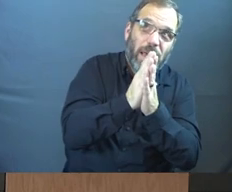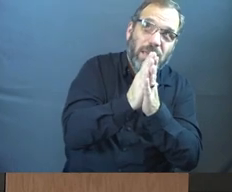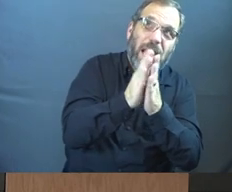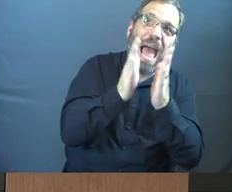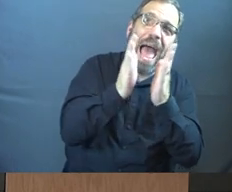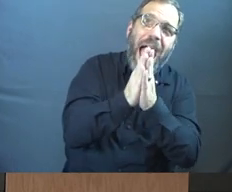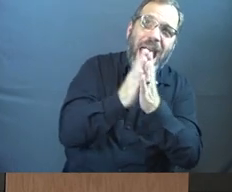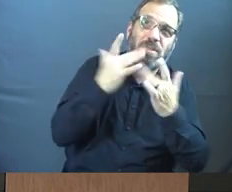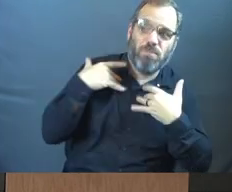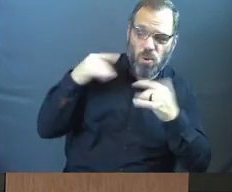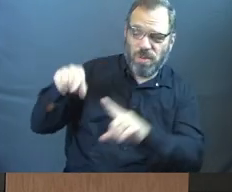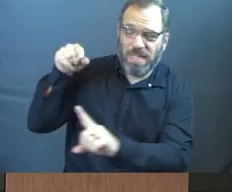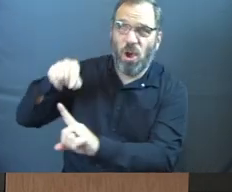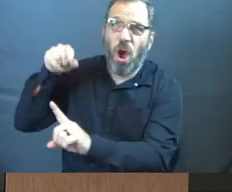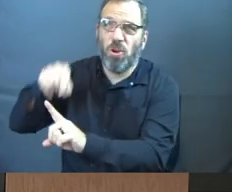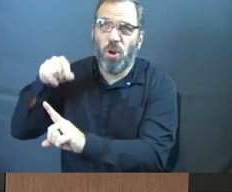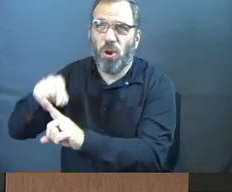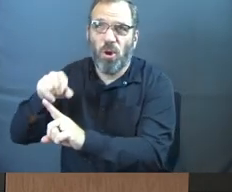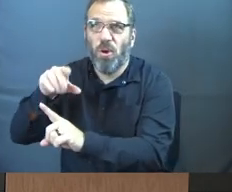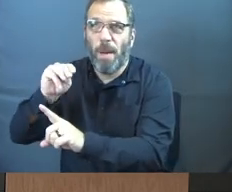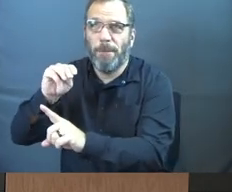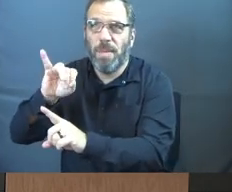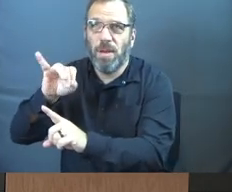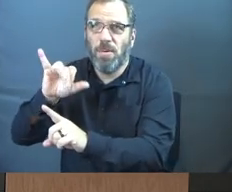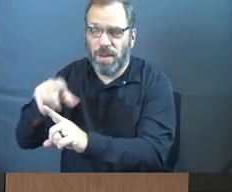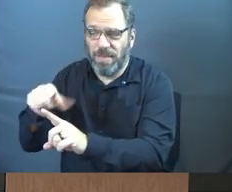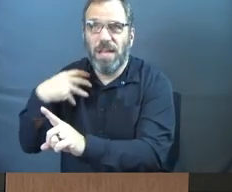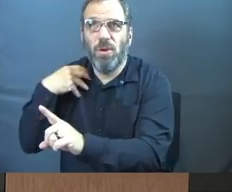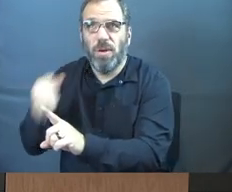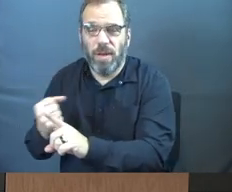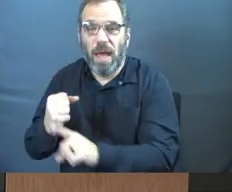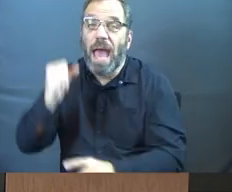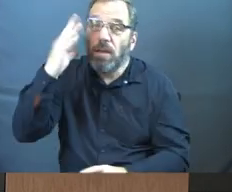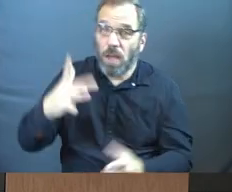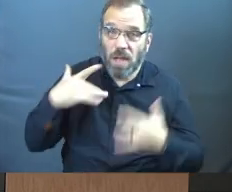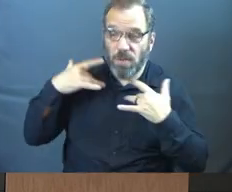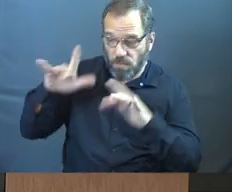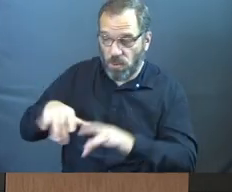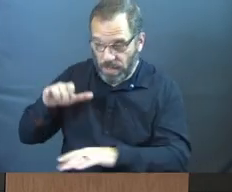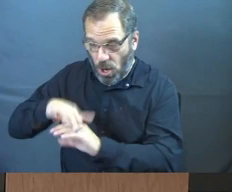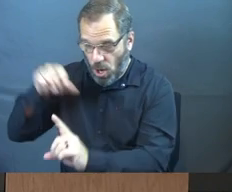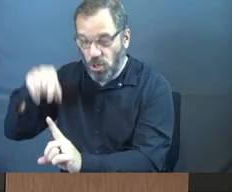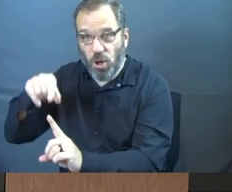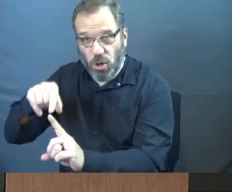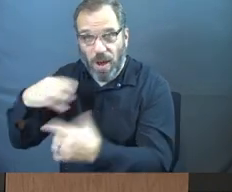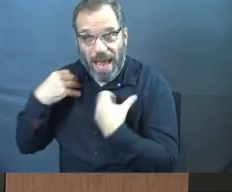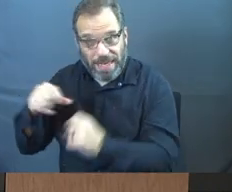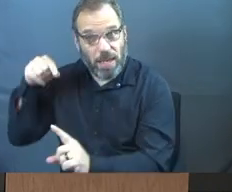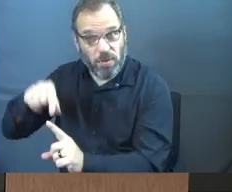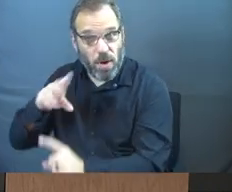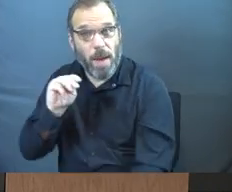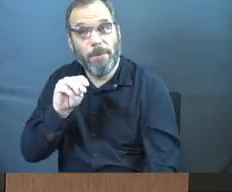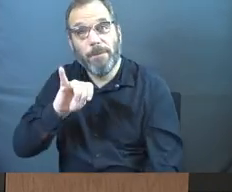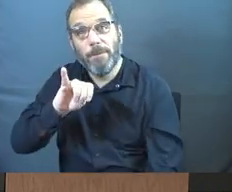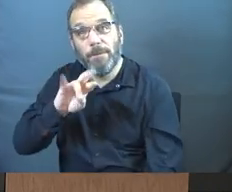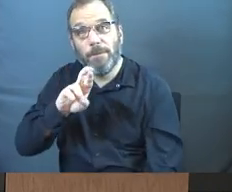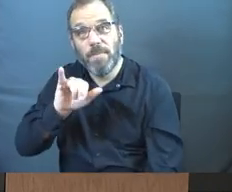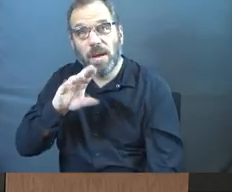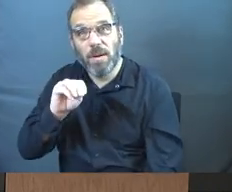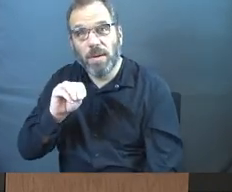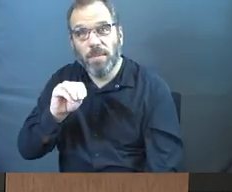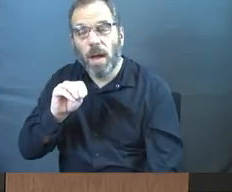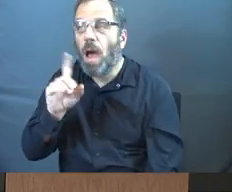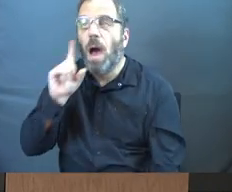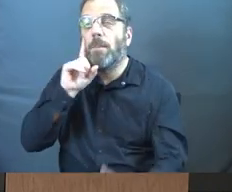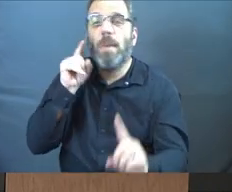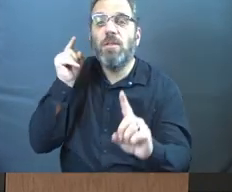mercy for Miriam. He asks that she would be healed. And God has mercy on her and he heals her. But his